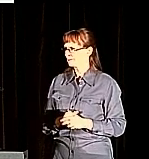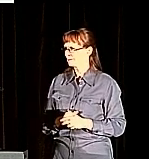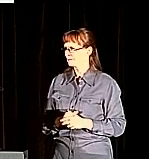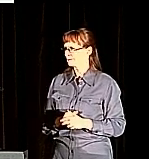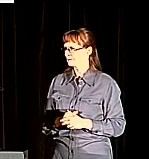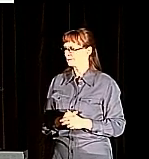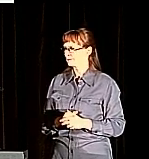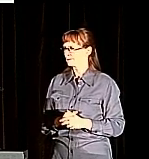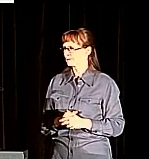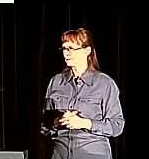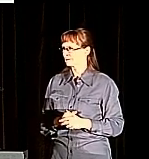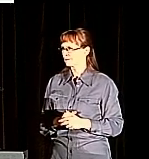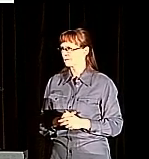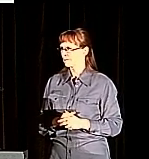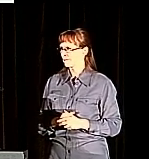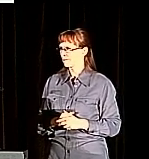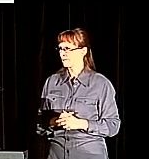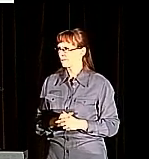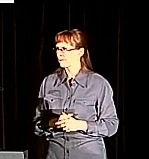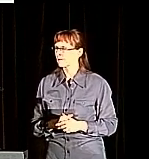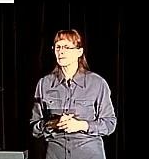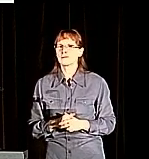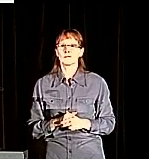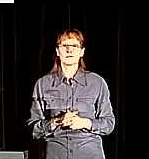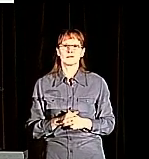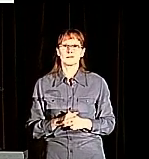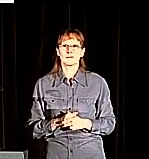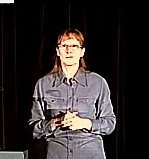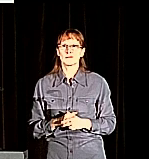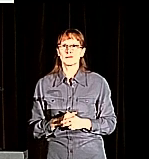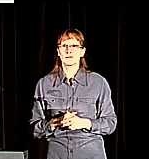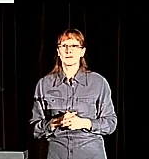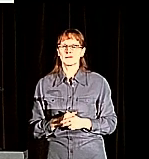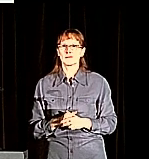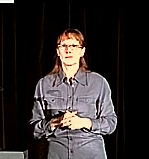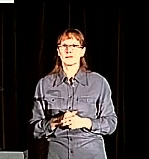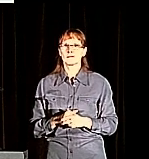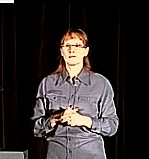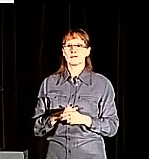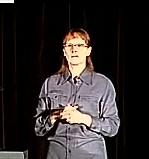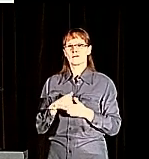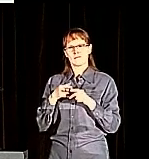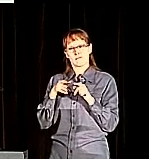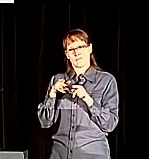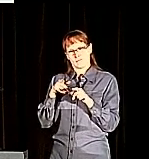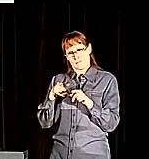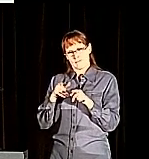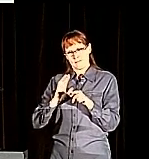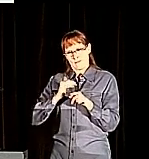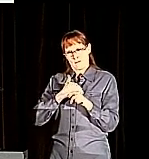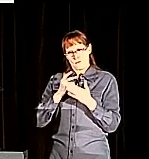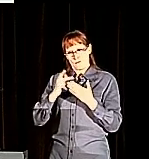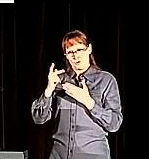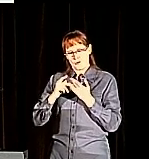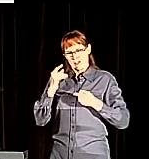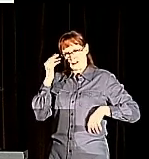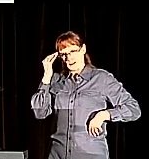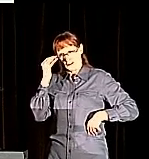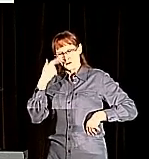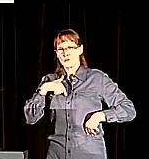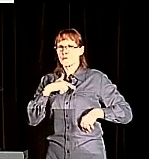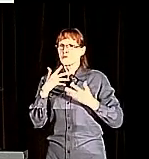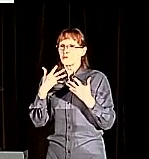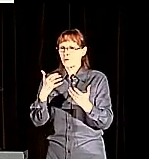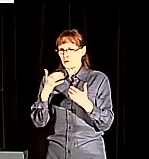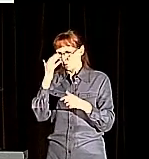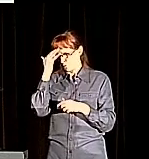One of the challenges of developing this application for a very unique community was understanding what does